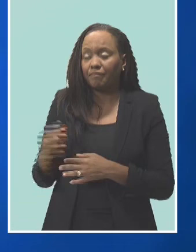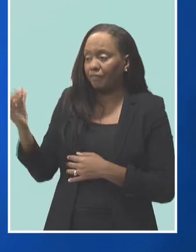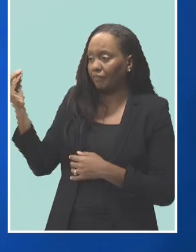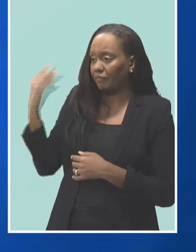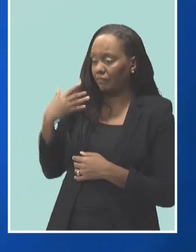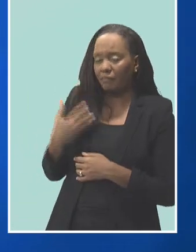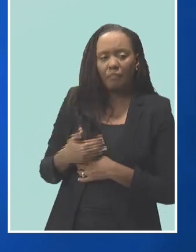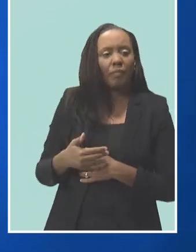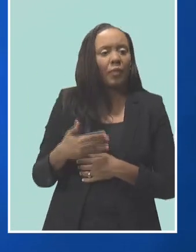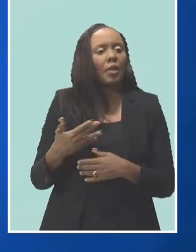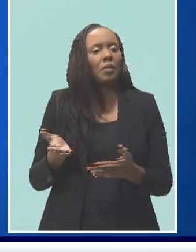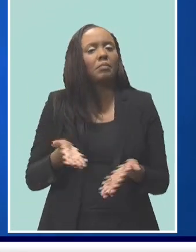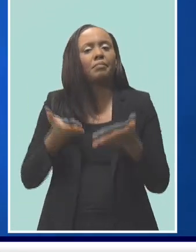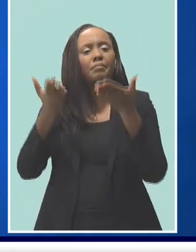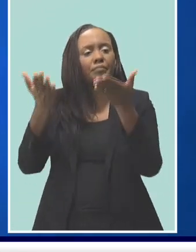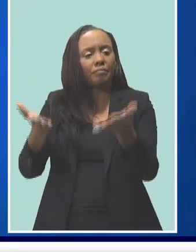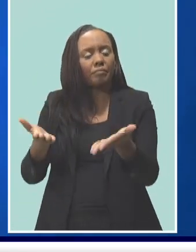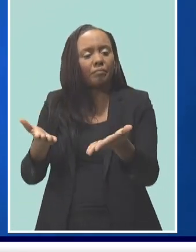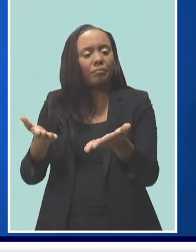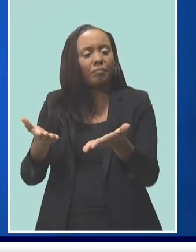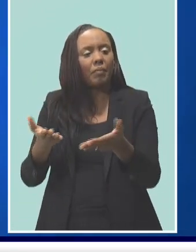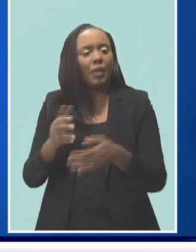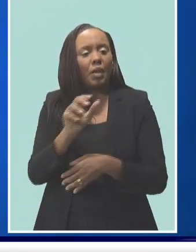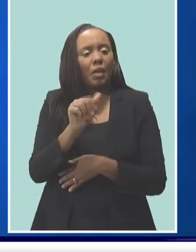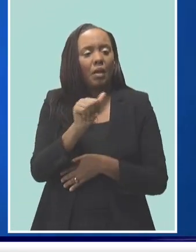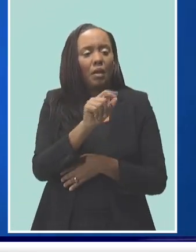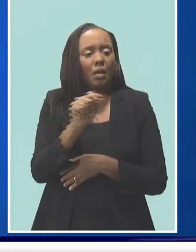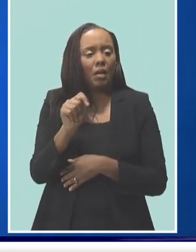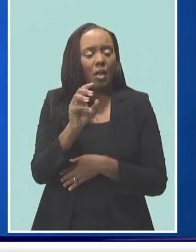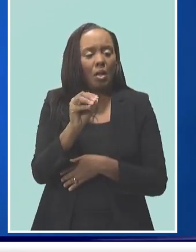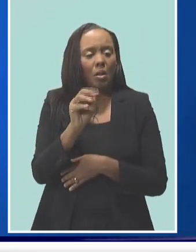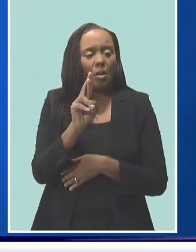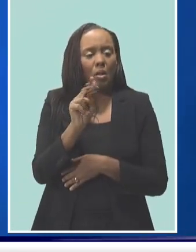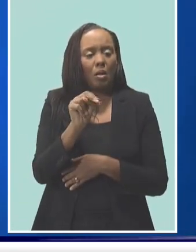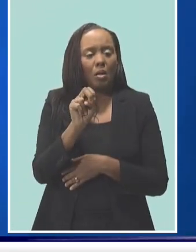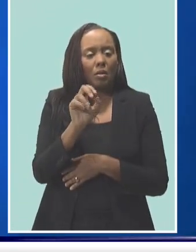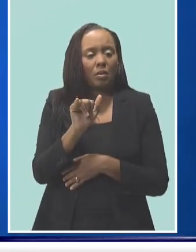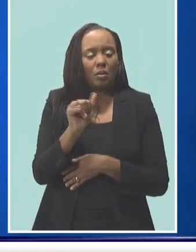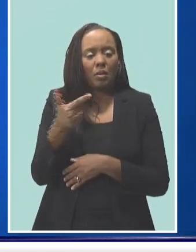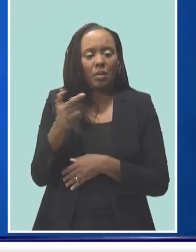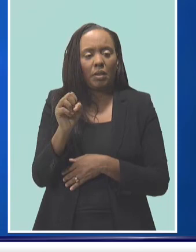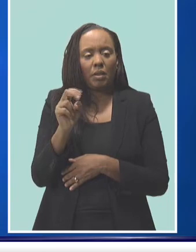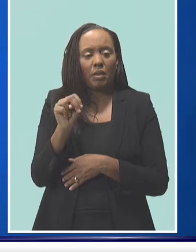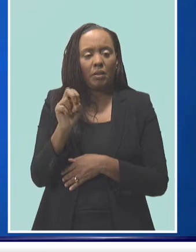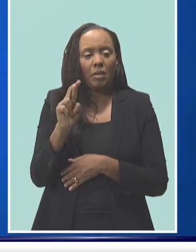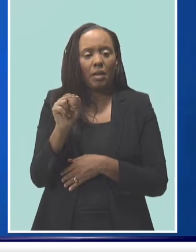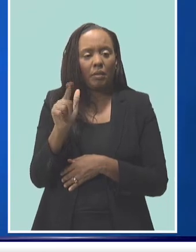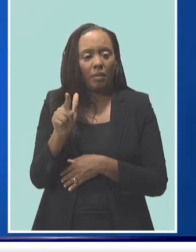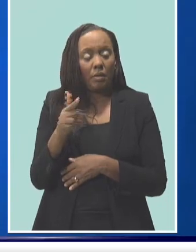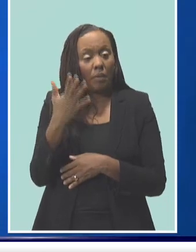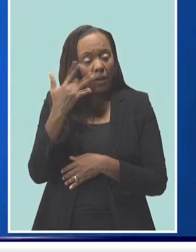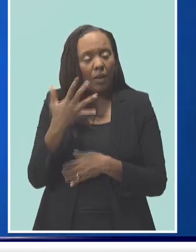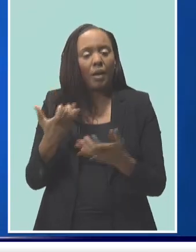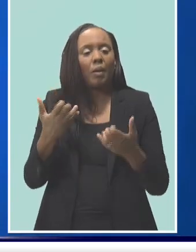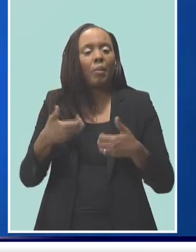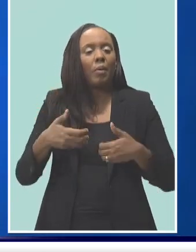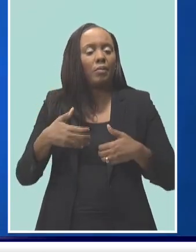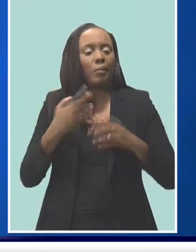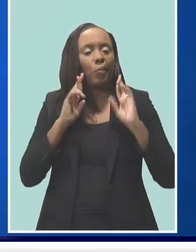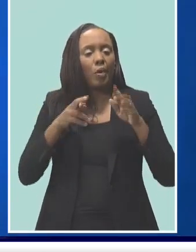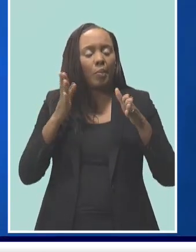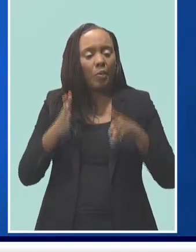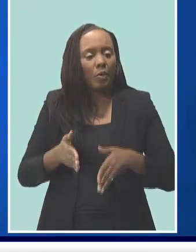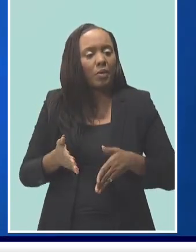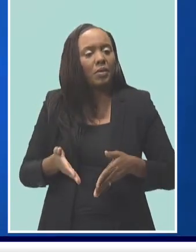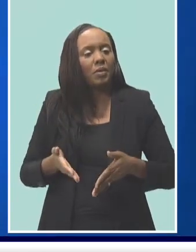proposal submitted to the Attorney General, Dale Marshall, requesting permission for reporters to do audio recordings of the proceedings of the